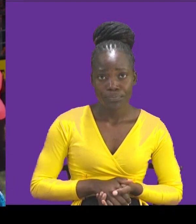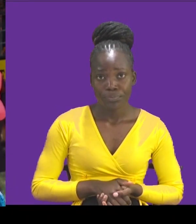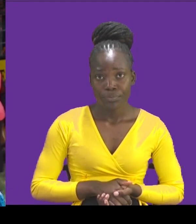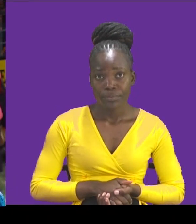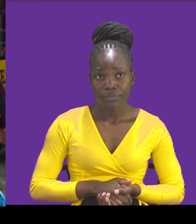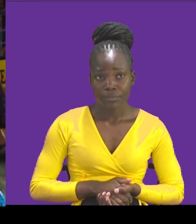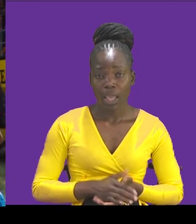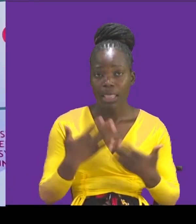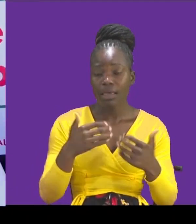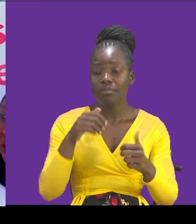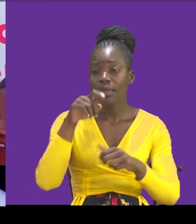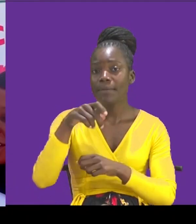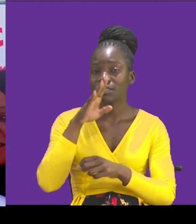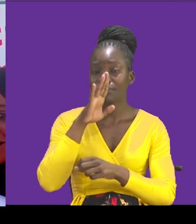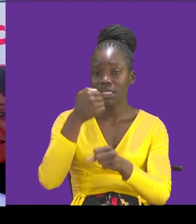And something must be done.